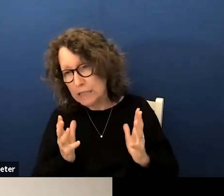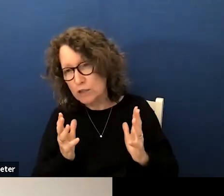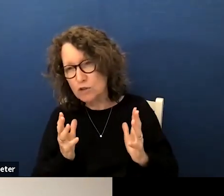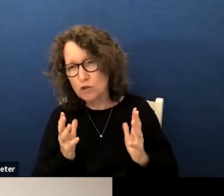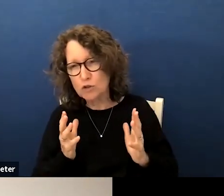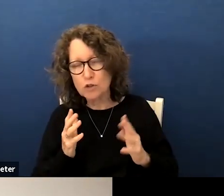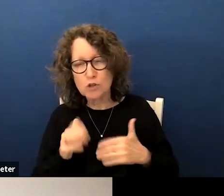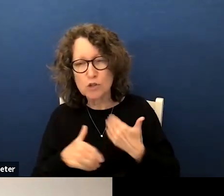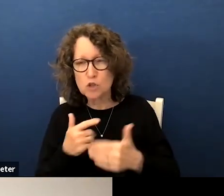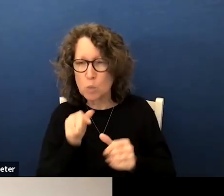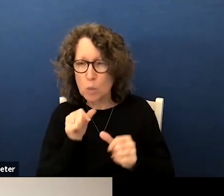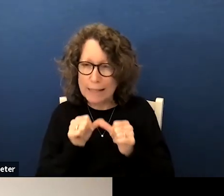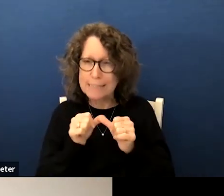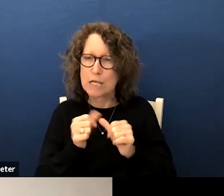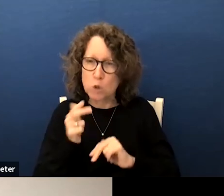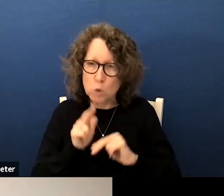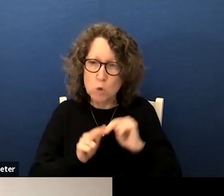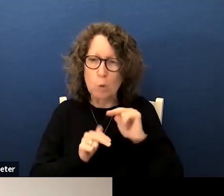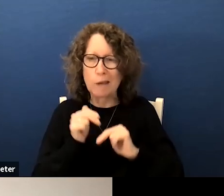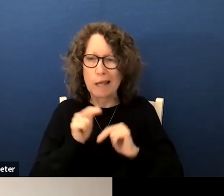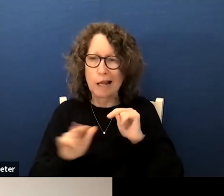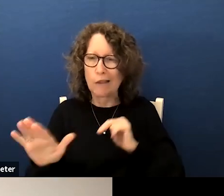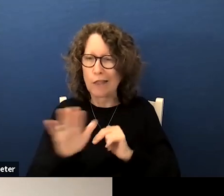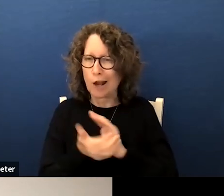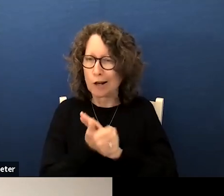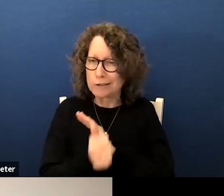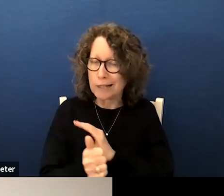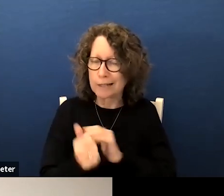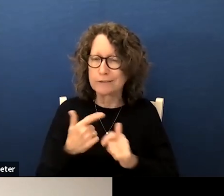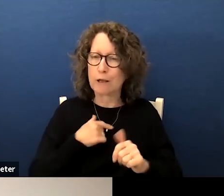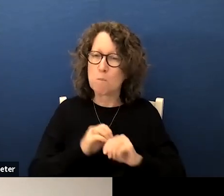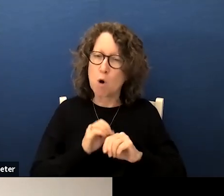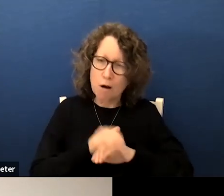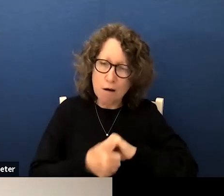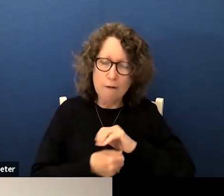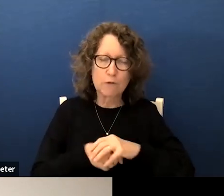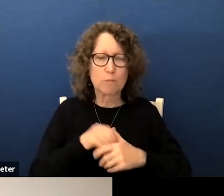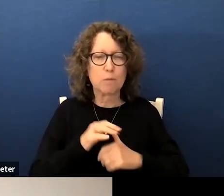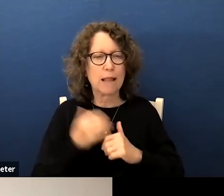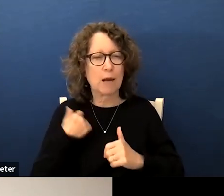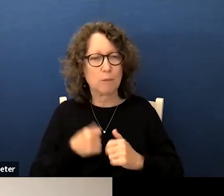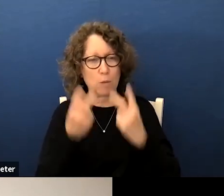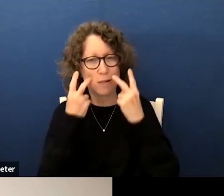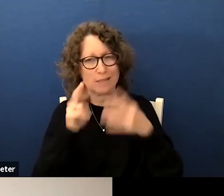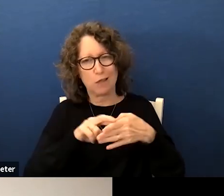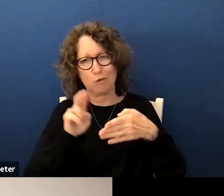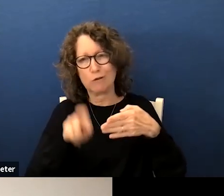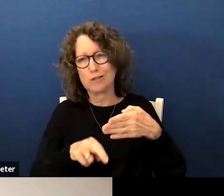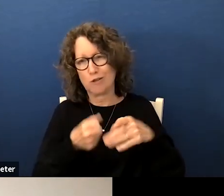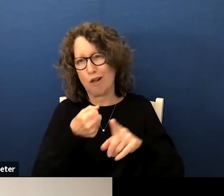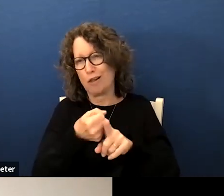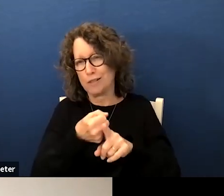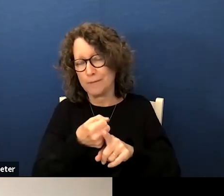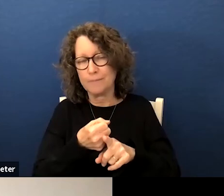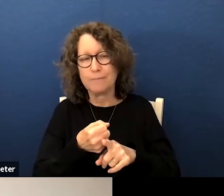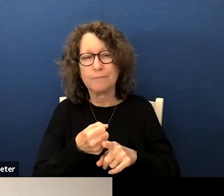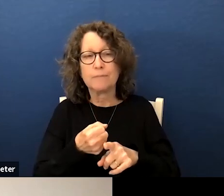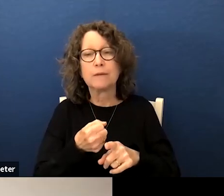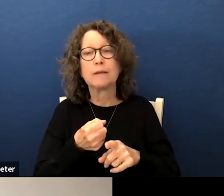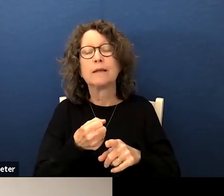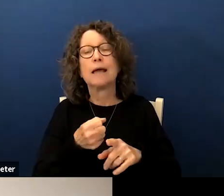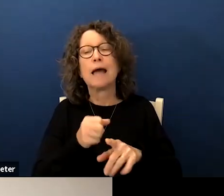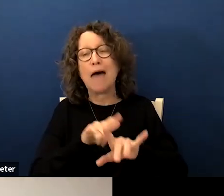continue to build their capacity and feel more comfortable and we will see the results along with